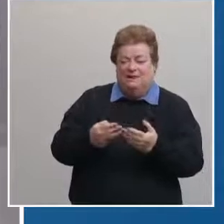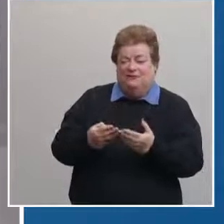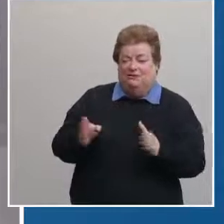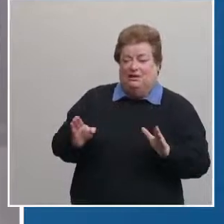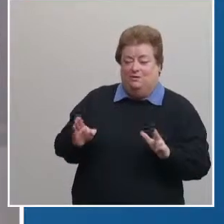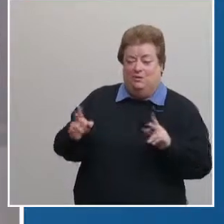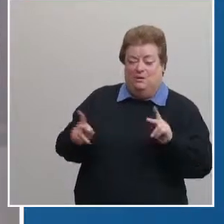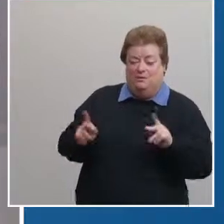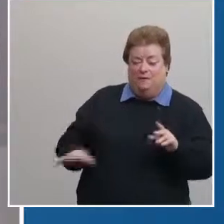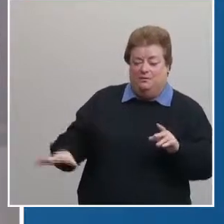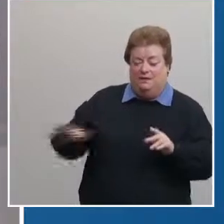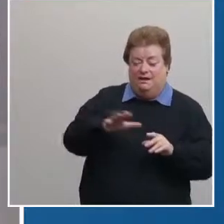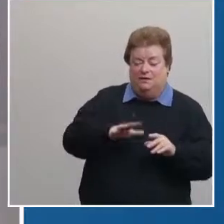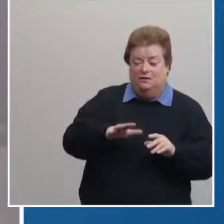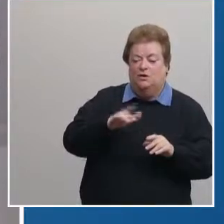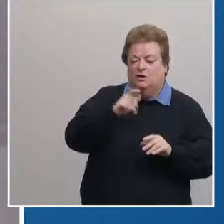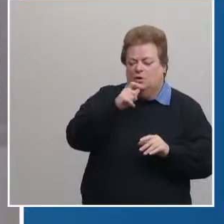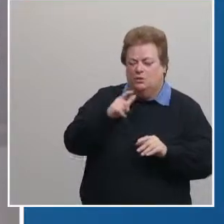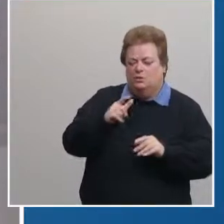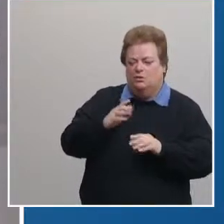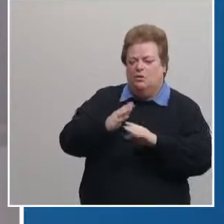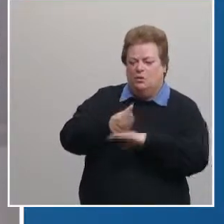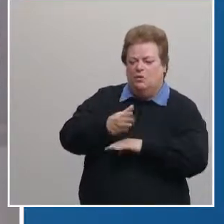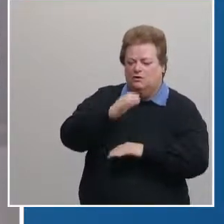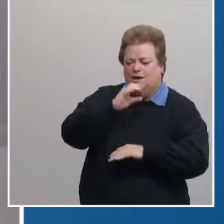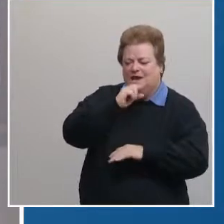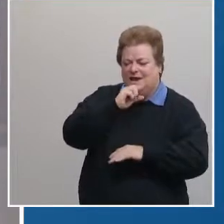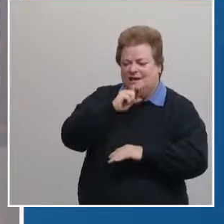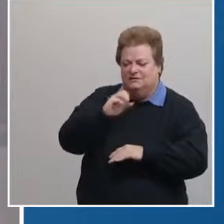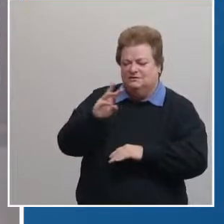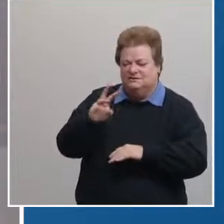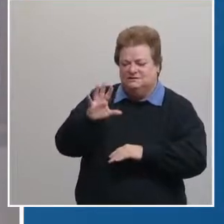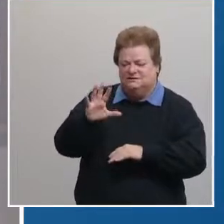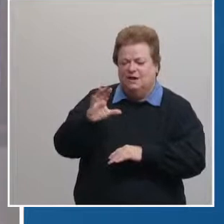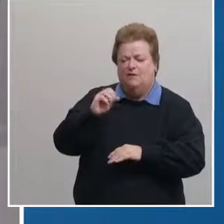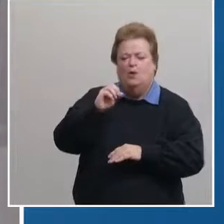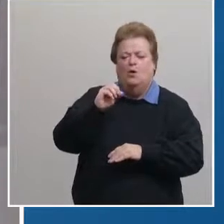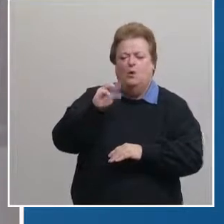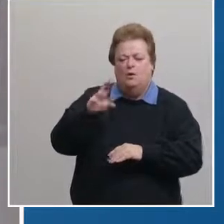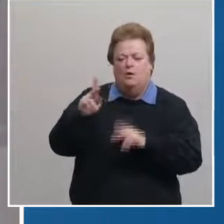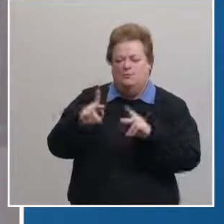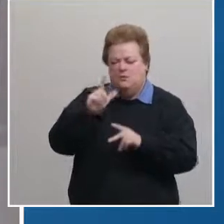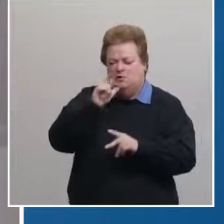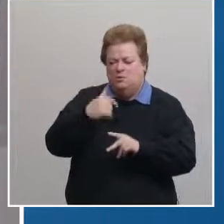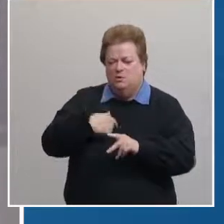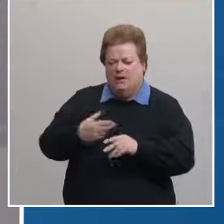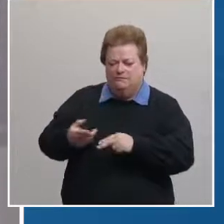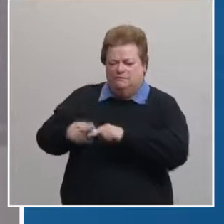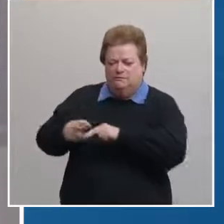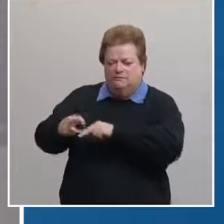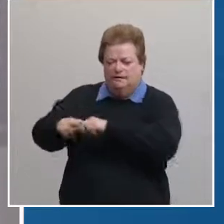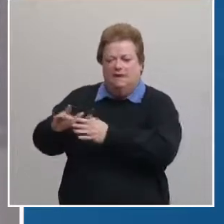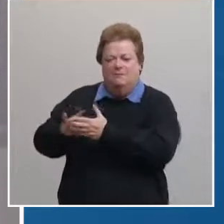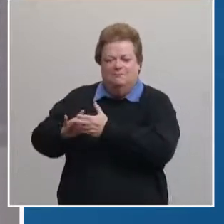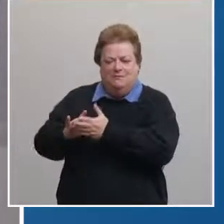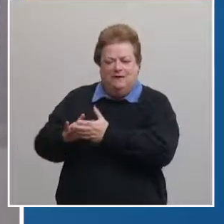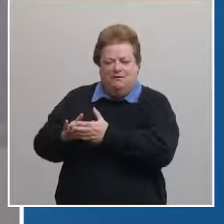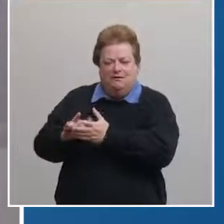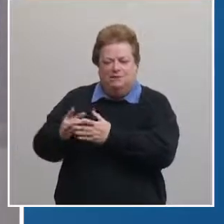patients aged over 65 or with underlying medical conditions the